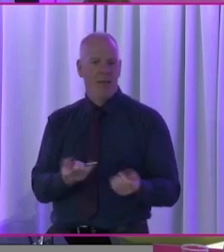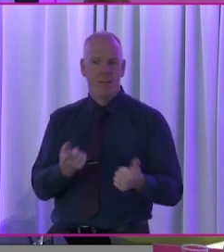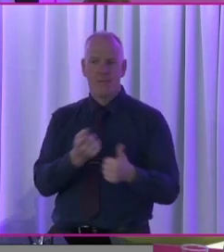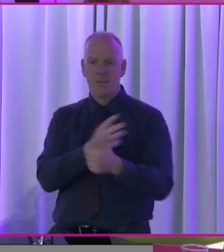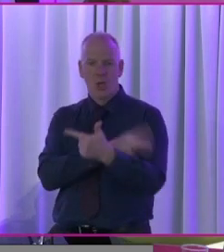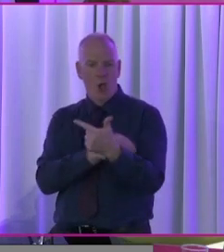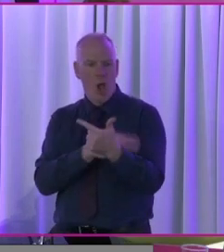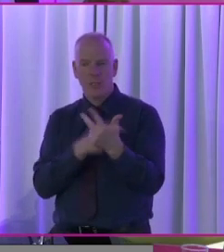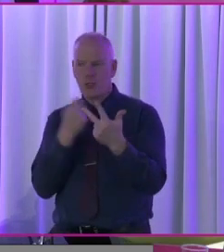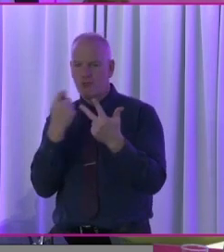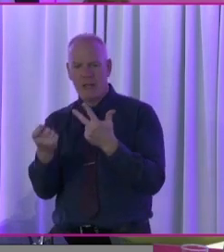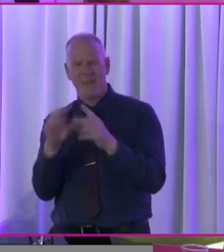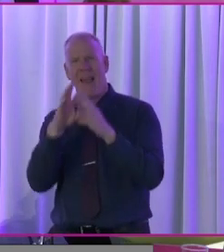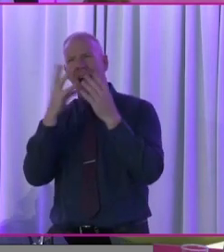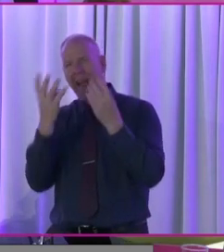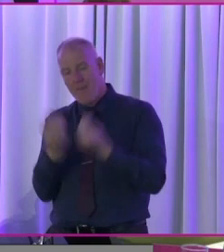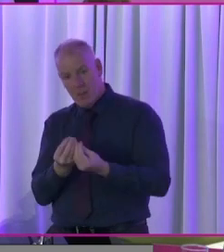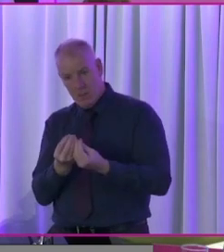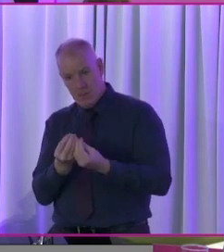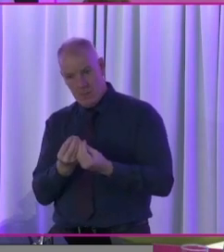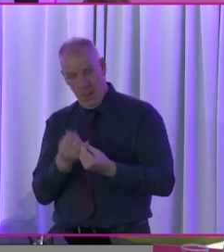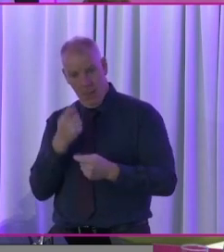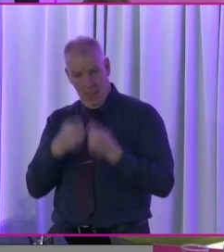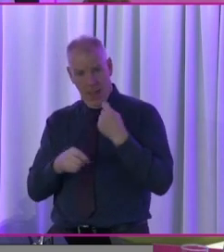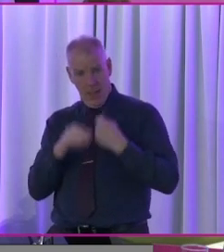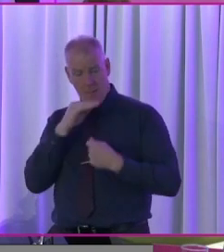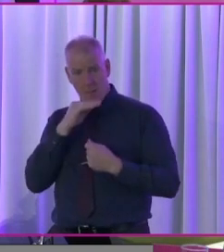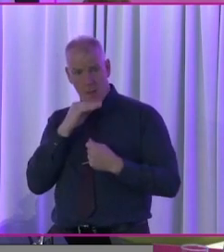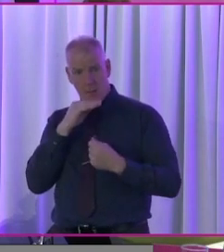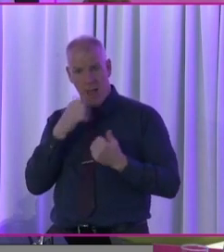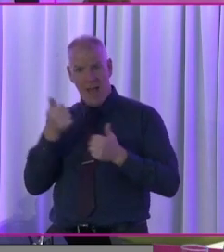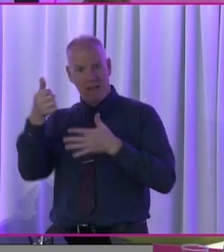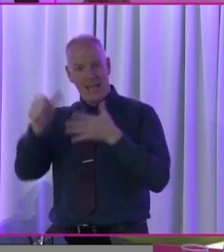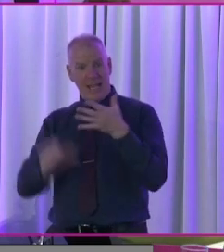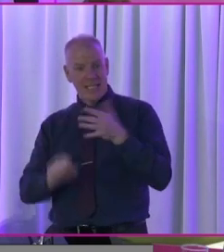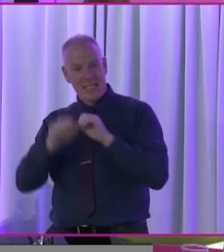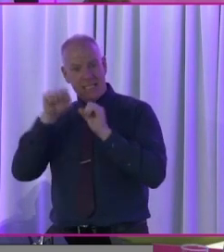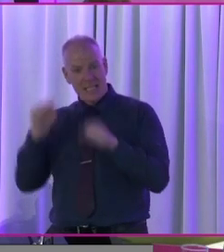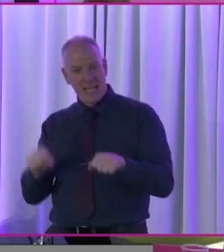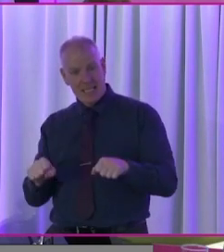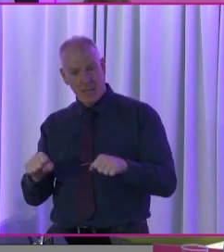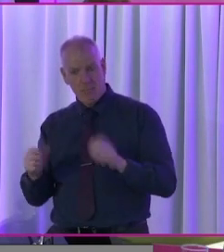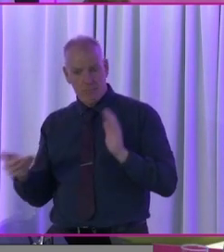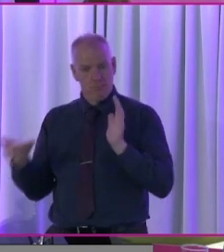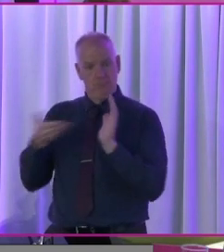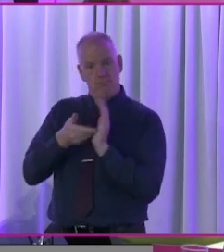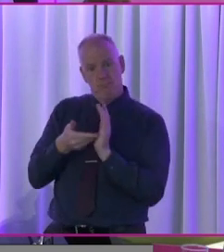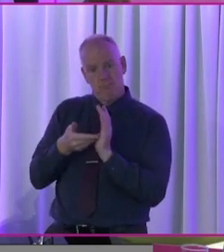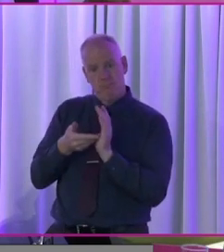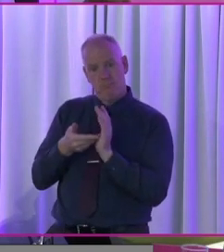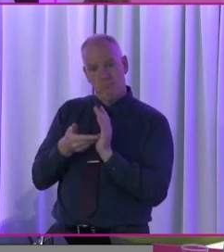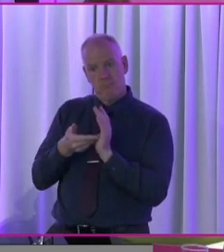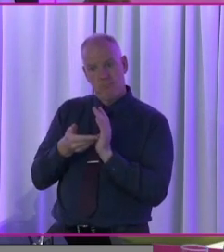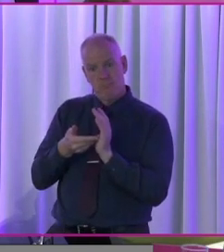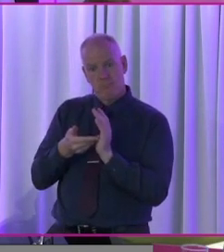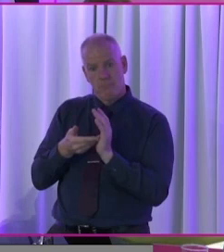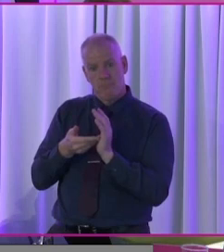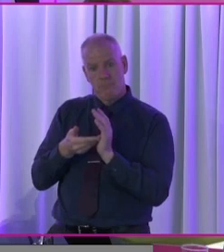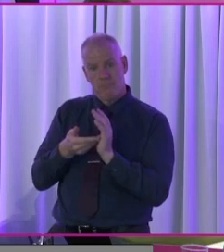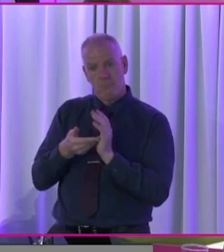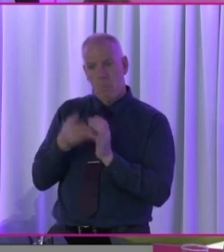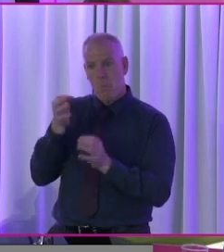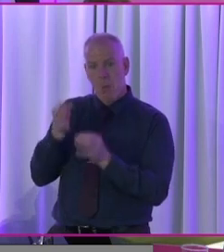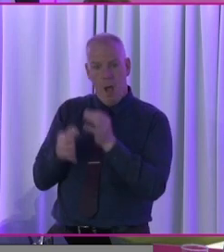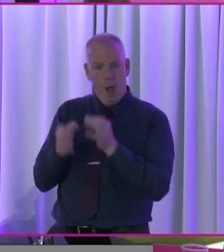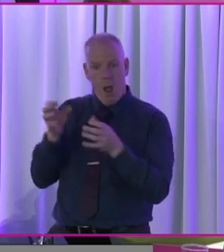transport, everything. Would you then have maybe a list system to compensate for the parties of 10% or